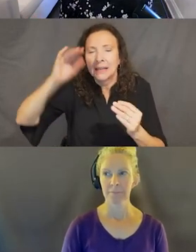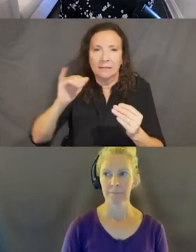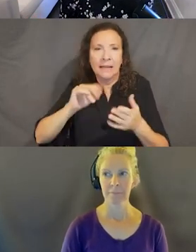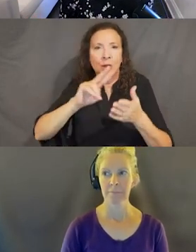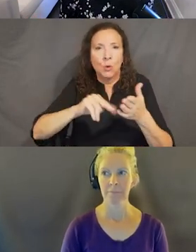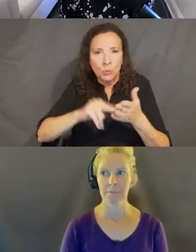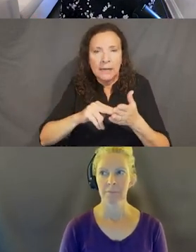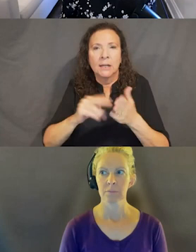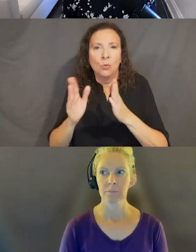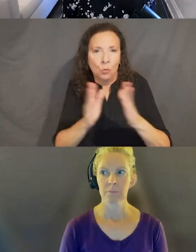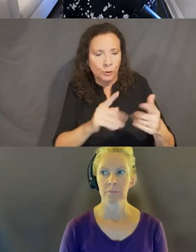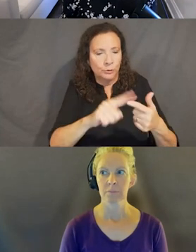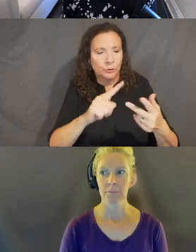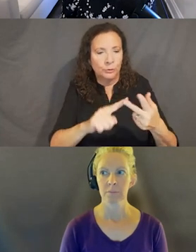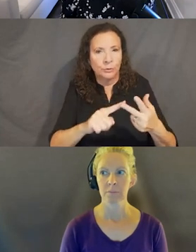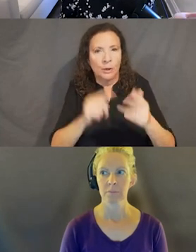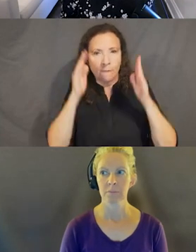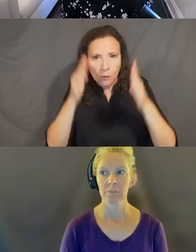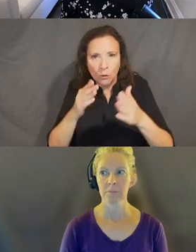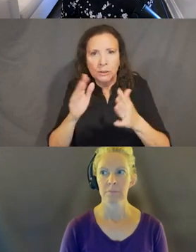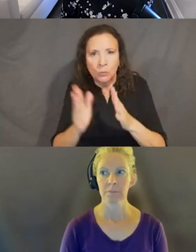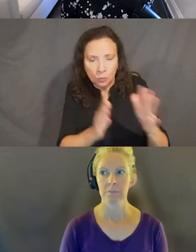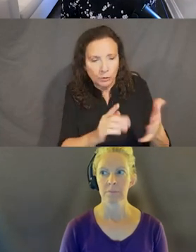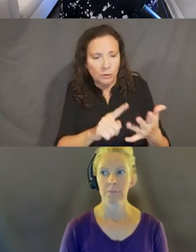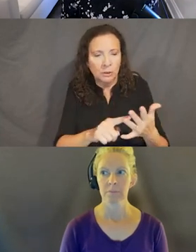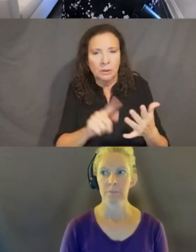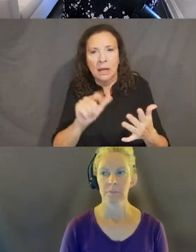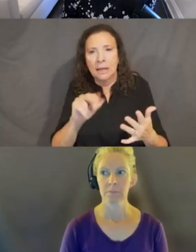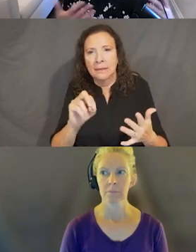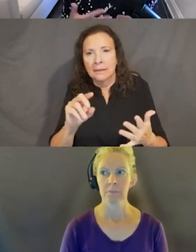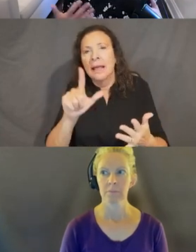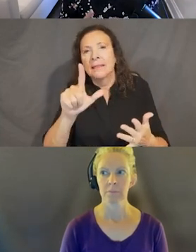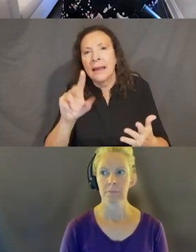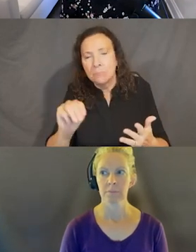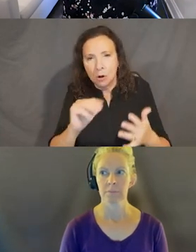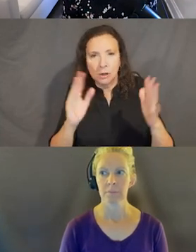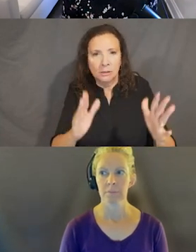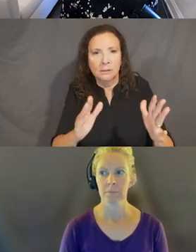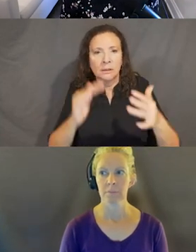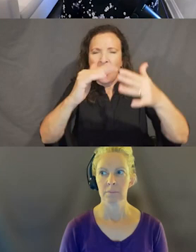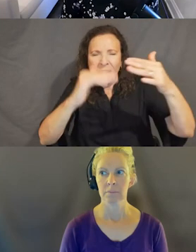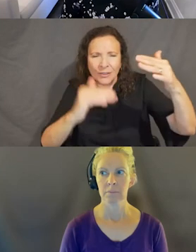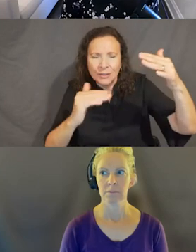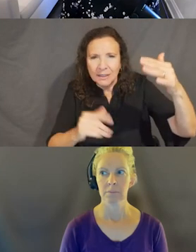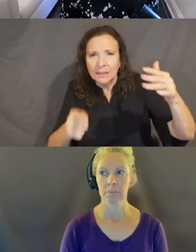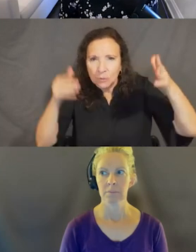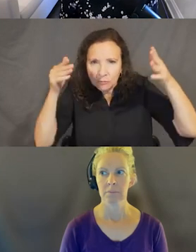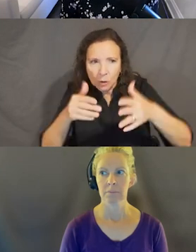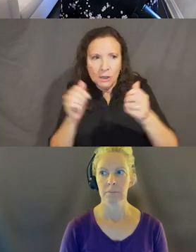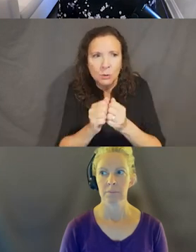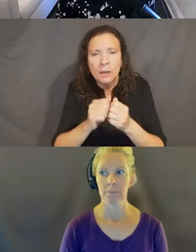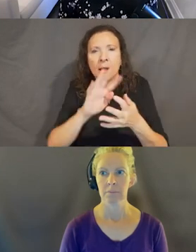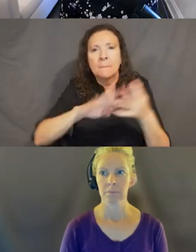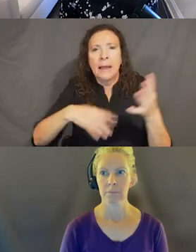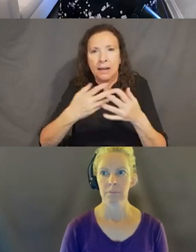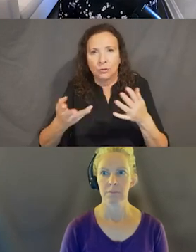focus order, landmarks, skip links, and interdependencies between multiple components. What I